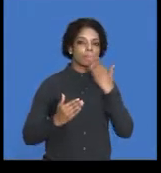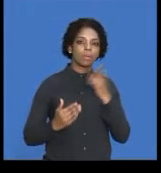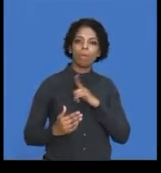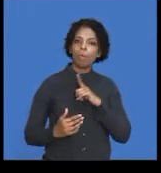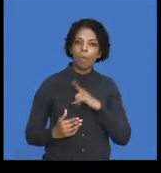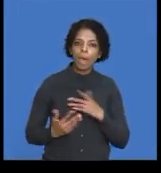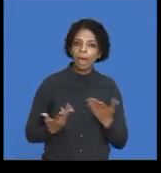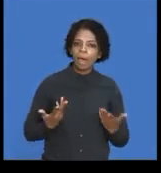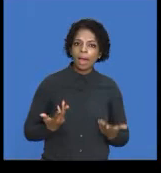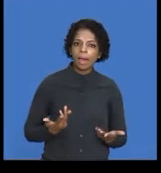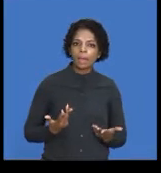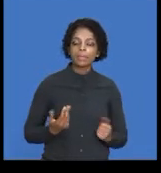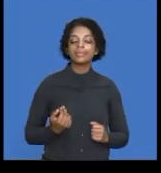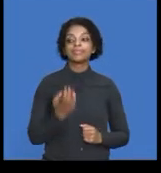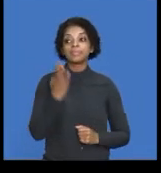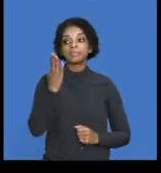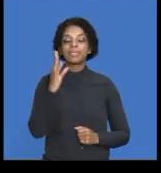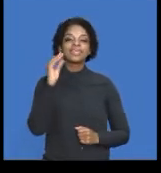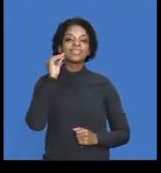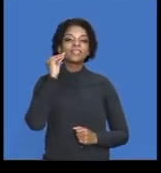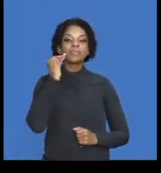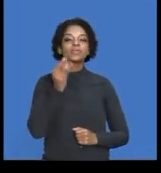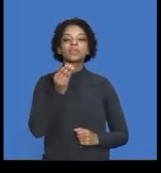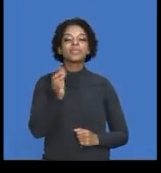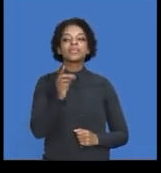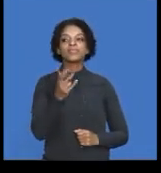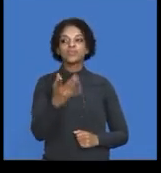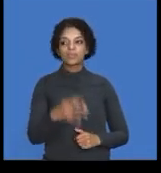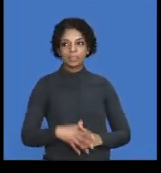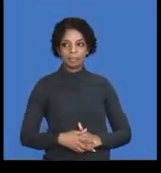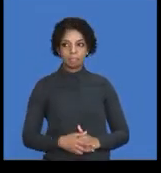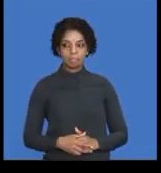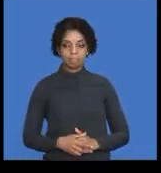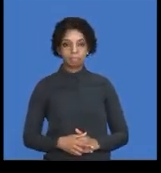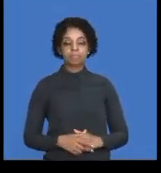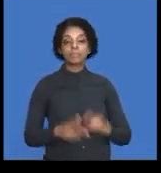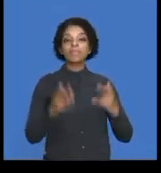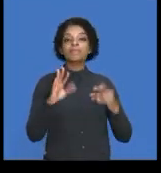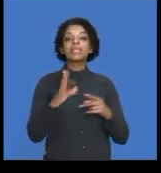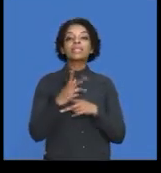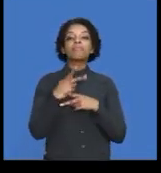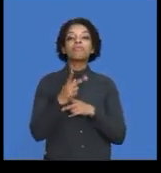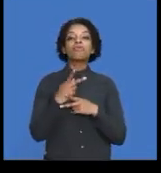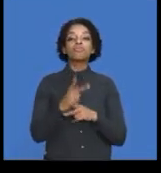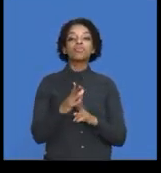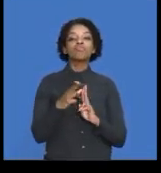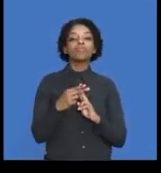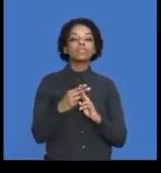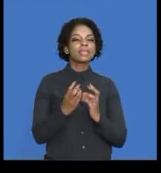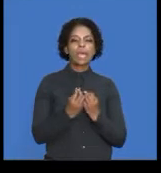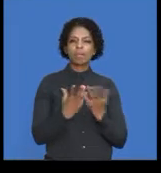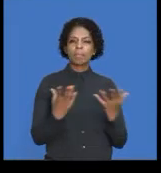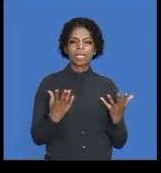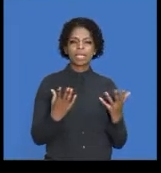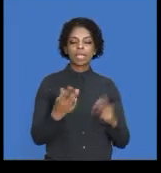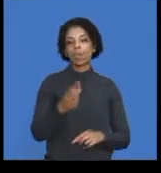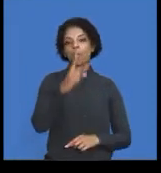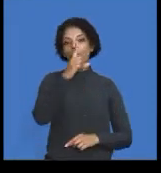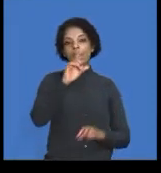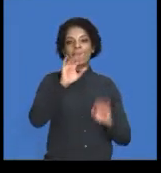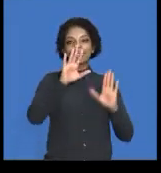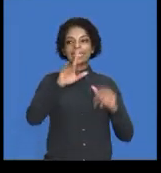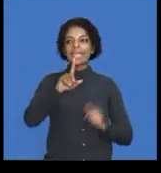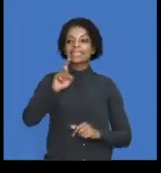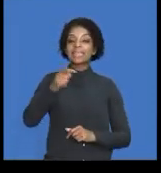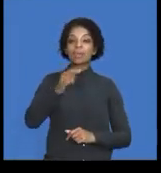information. What do we have here? The units produced and sold was 110,500. Right.